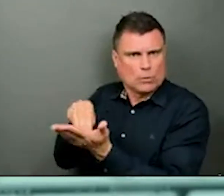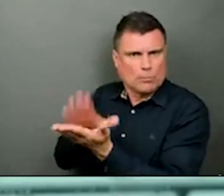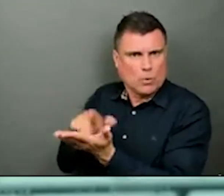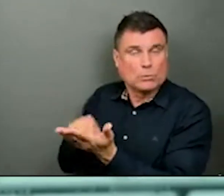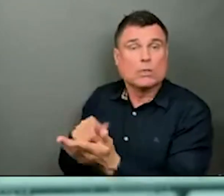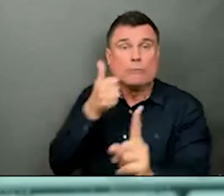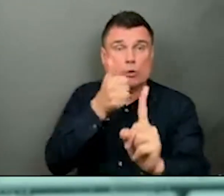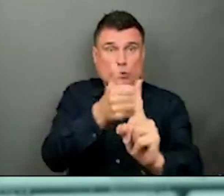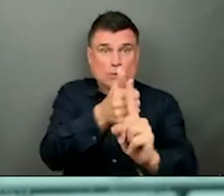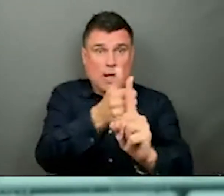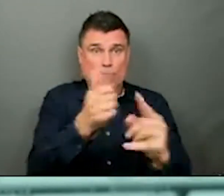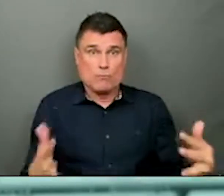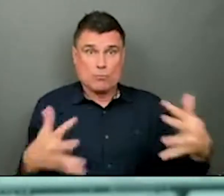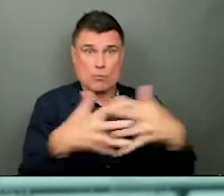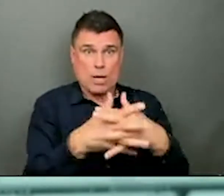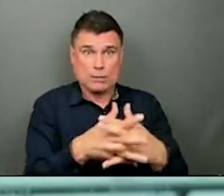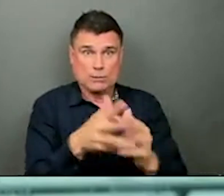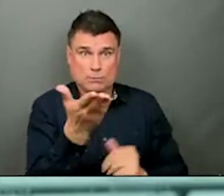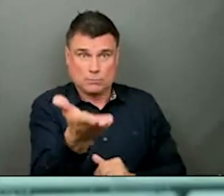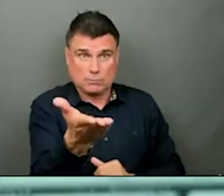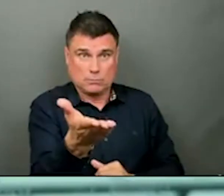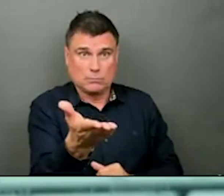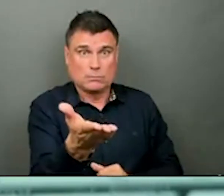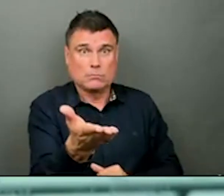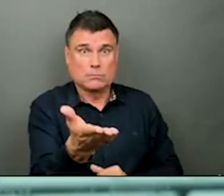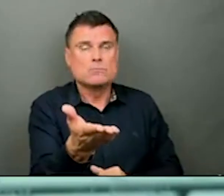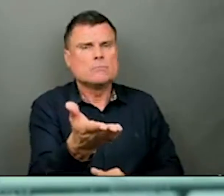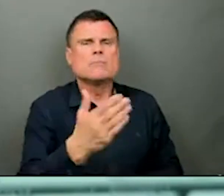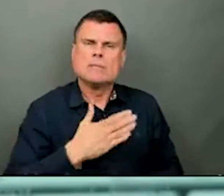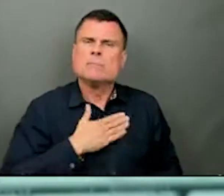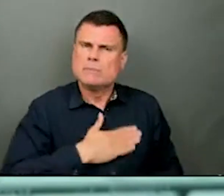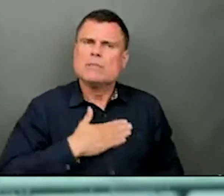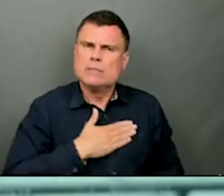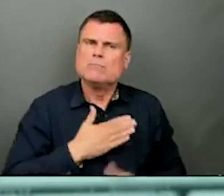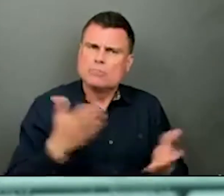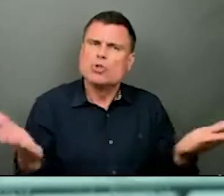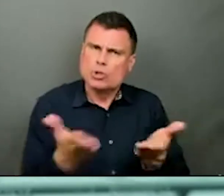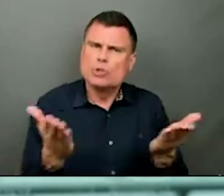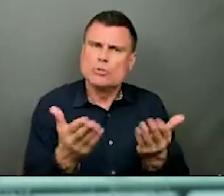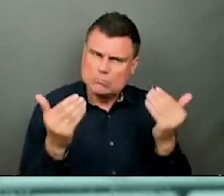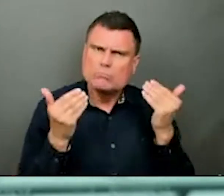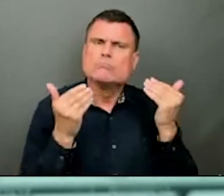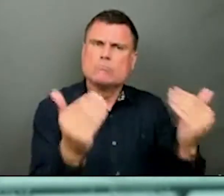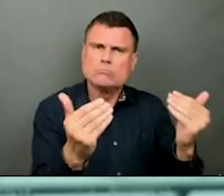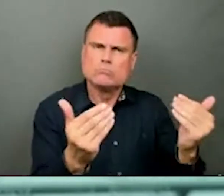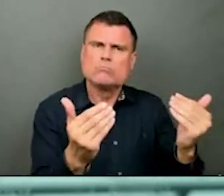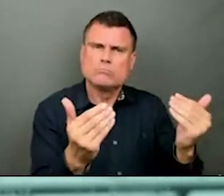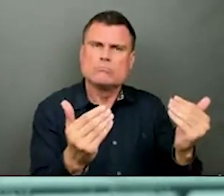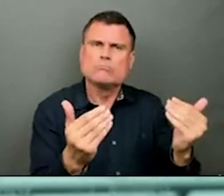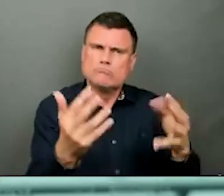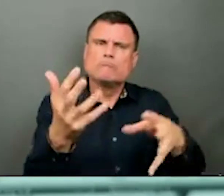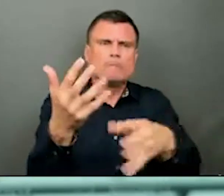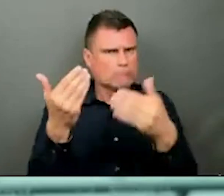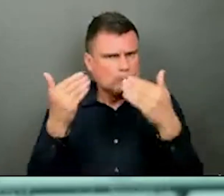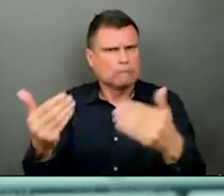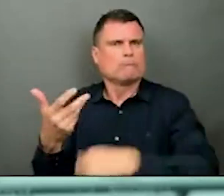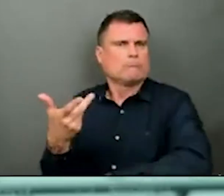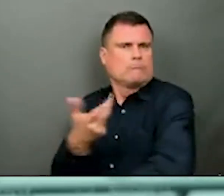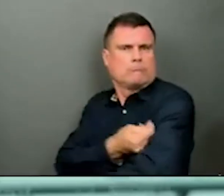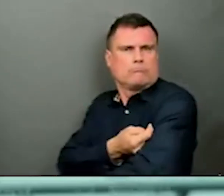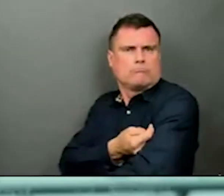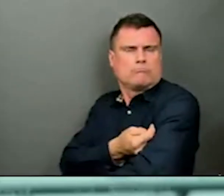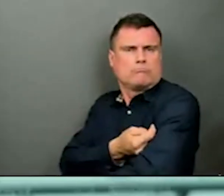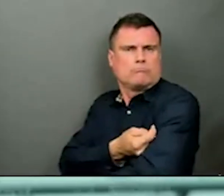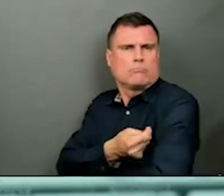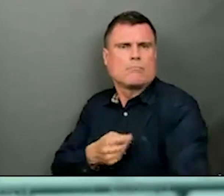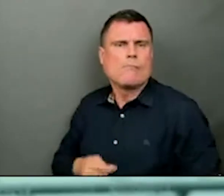We also know now that there's good evidence that immunization in women who are breastfeeding means transfer of